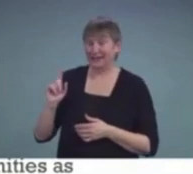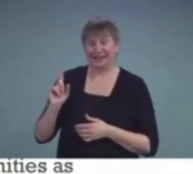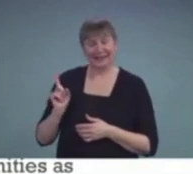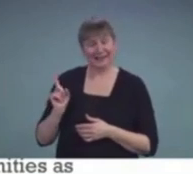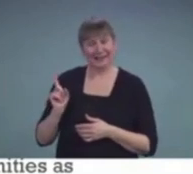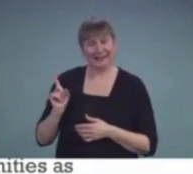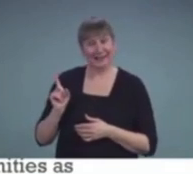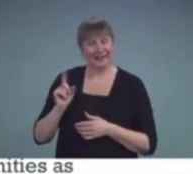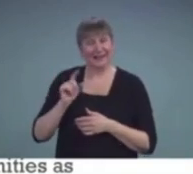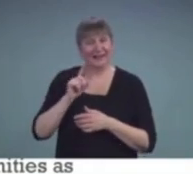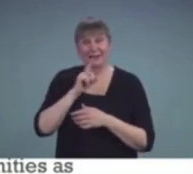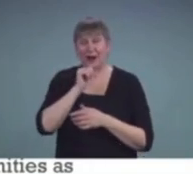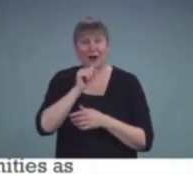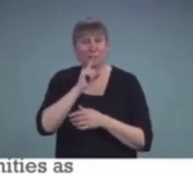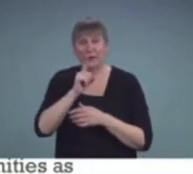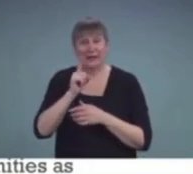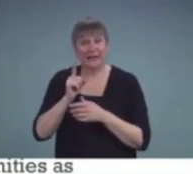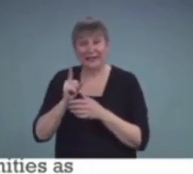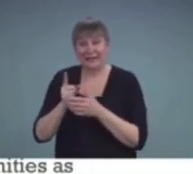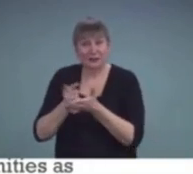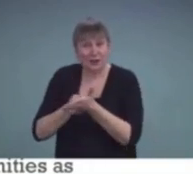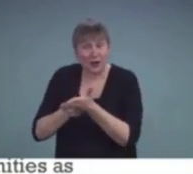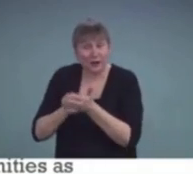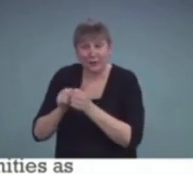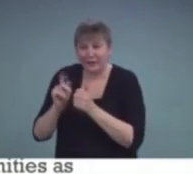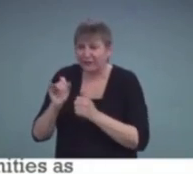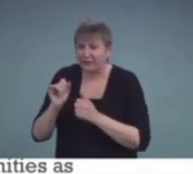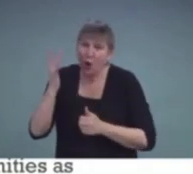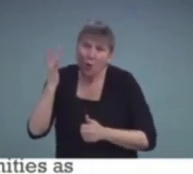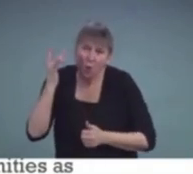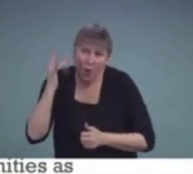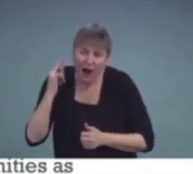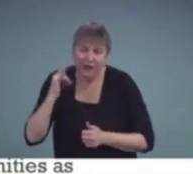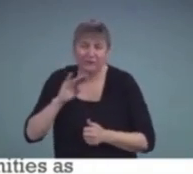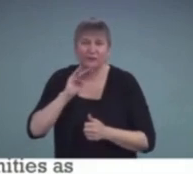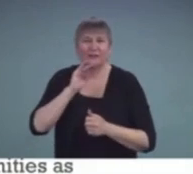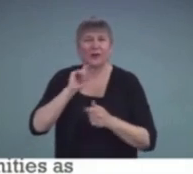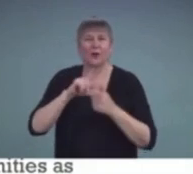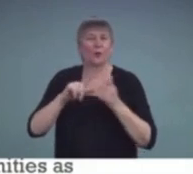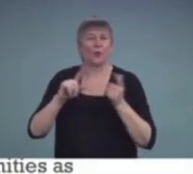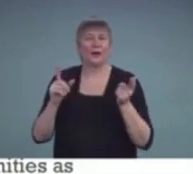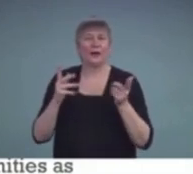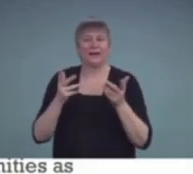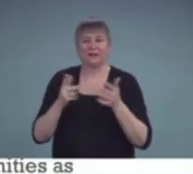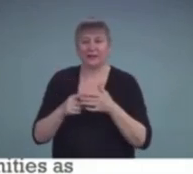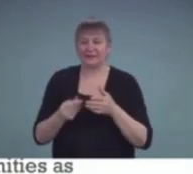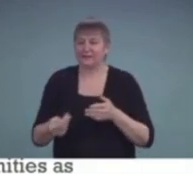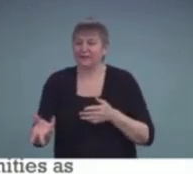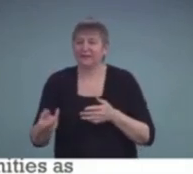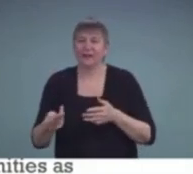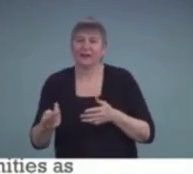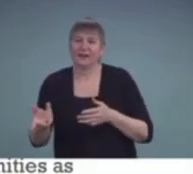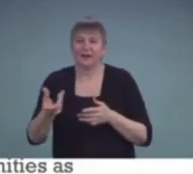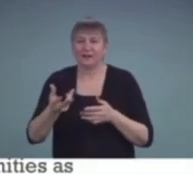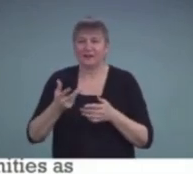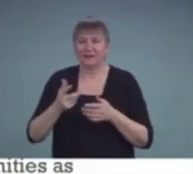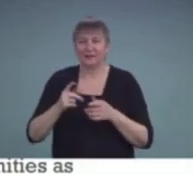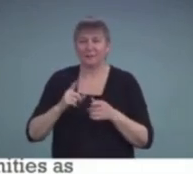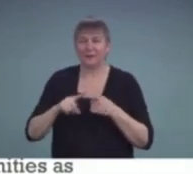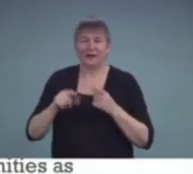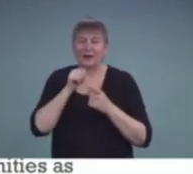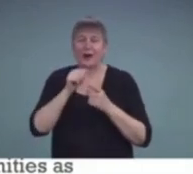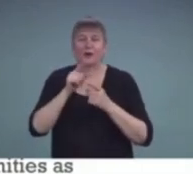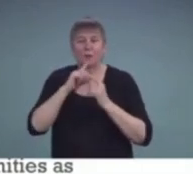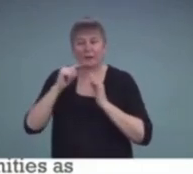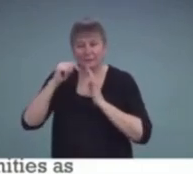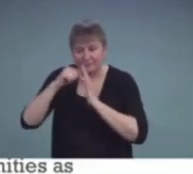Kevin and really talk through why he's frustrated, but sort of to put a band-aid on the frustrations and problems that he's having with these